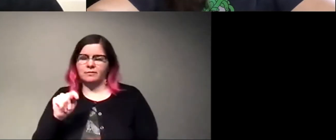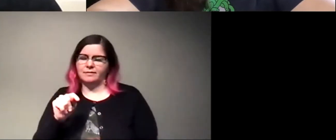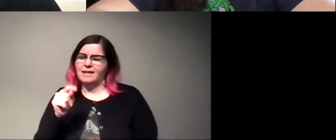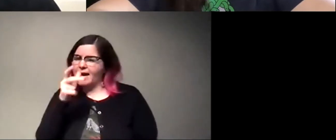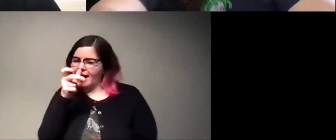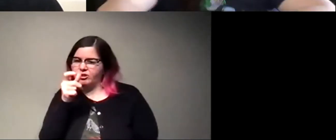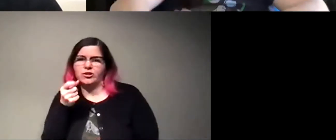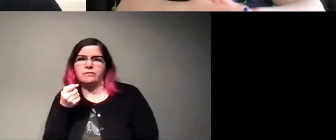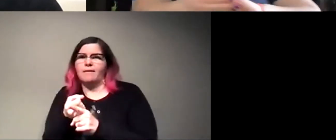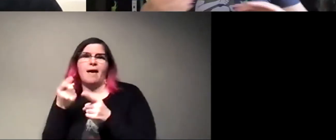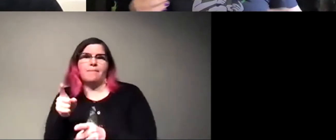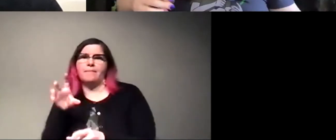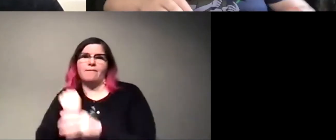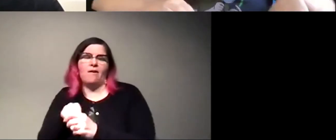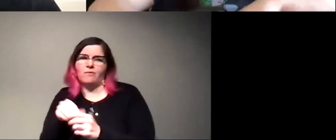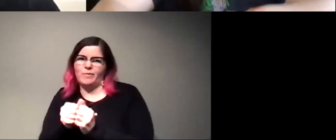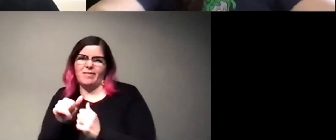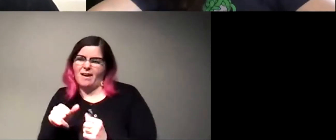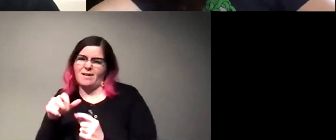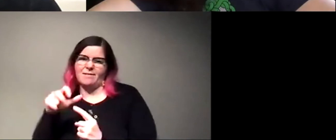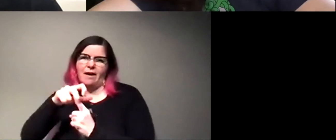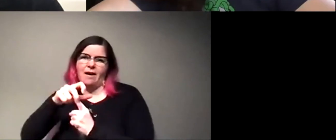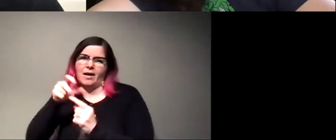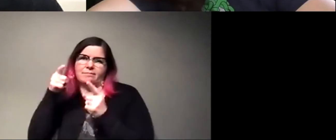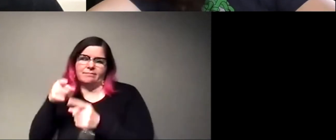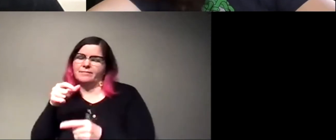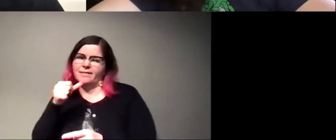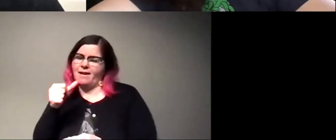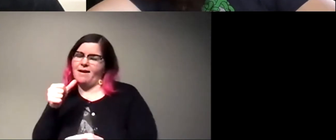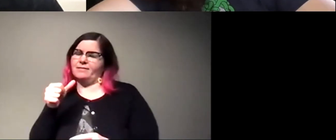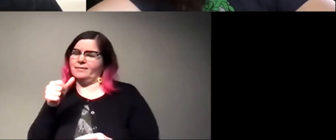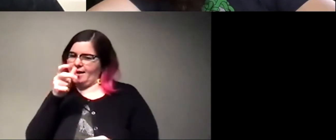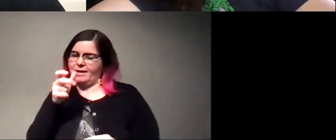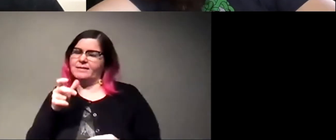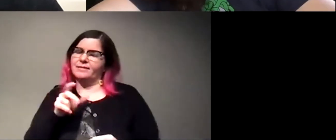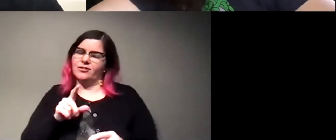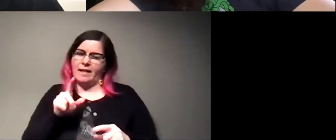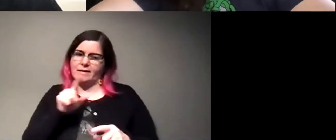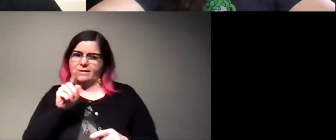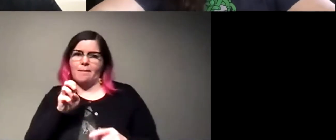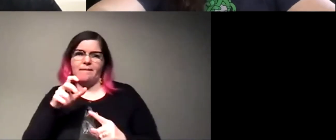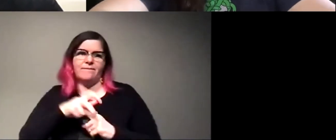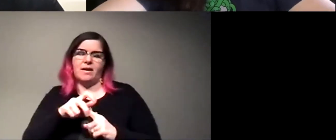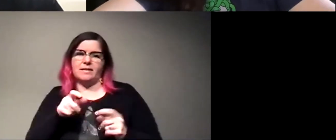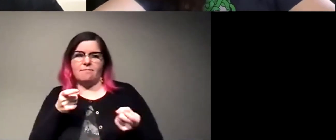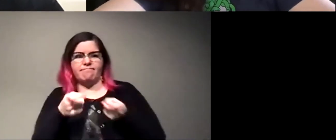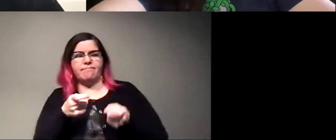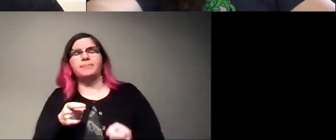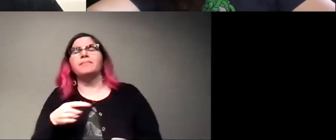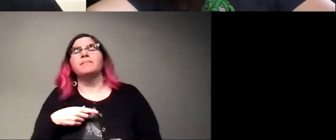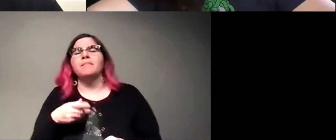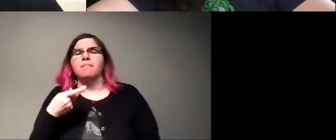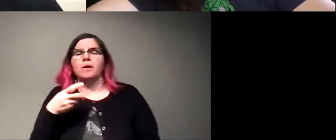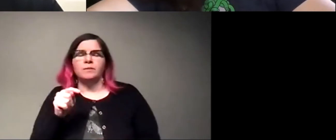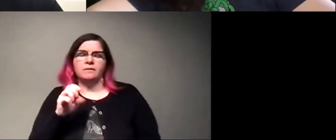the unfortunate of it for the zombie fungus that manipulate them. So I'm currently a postdoctoral researcher